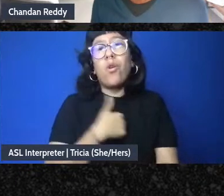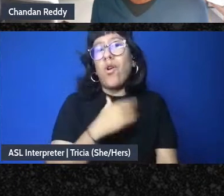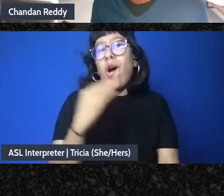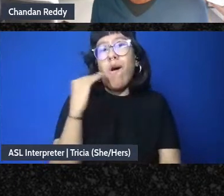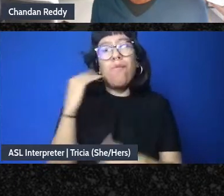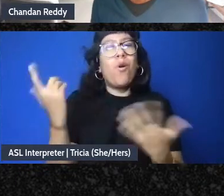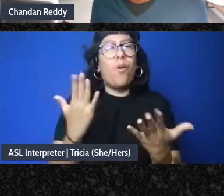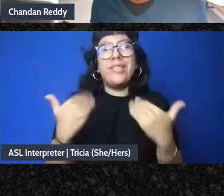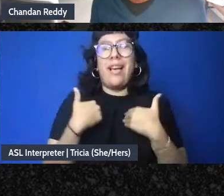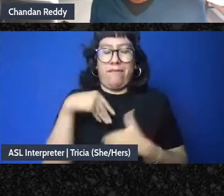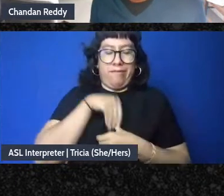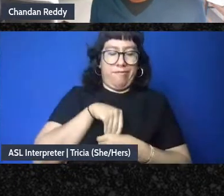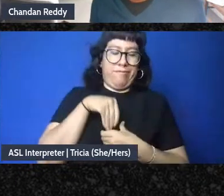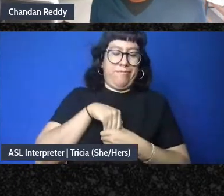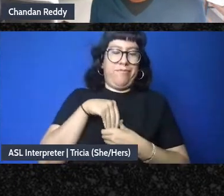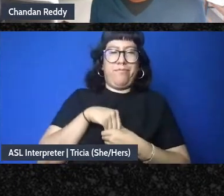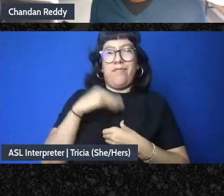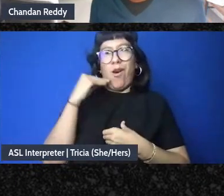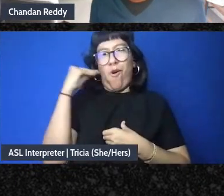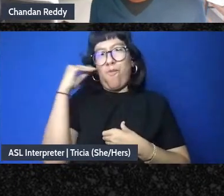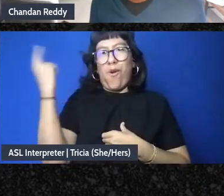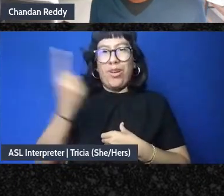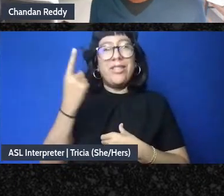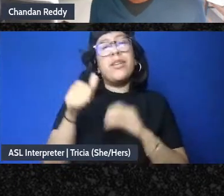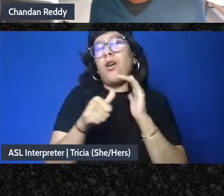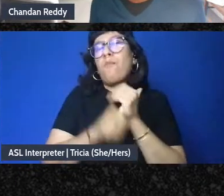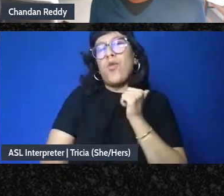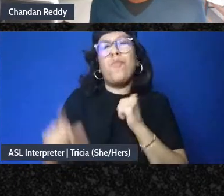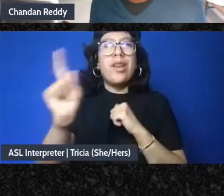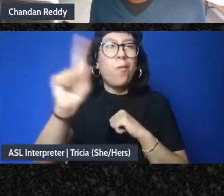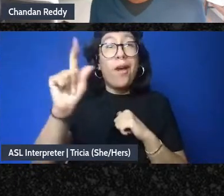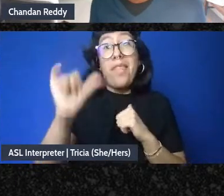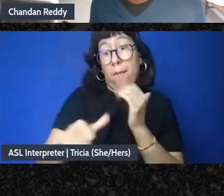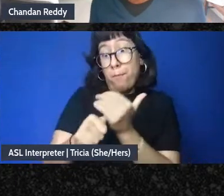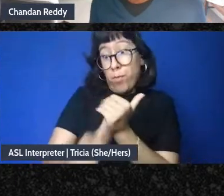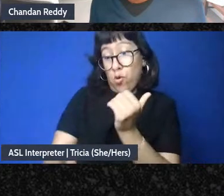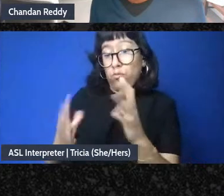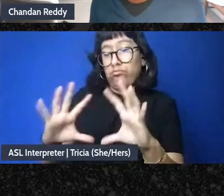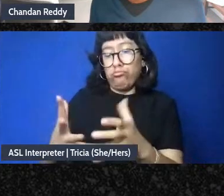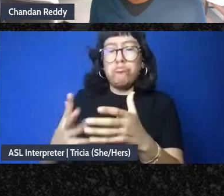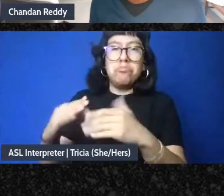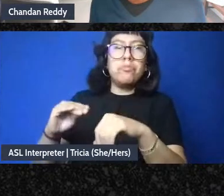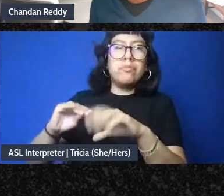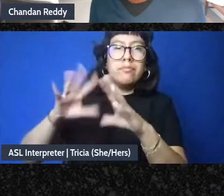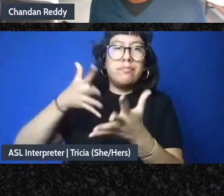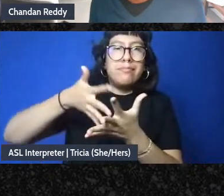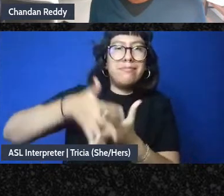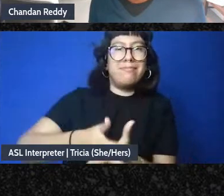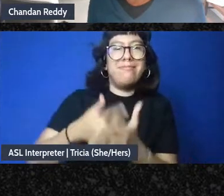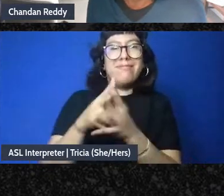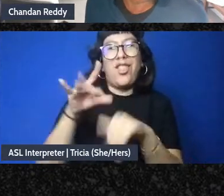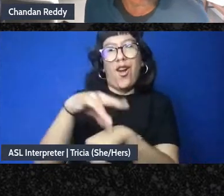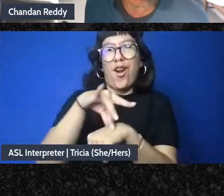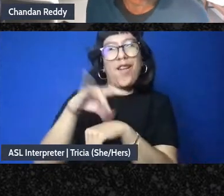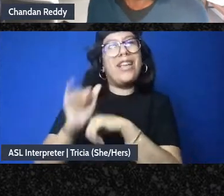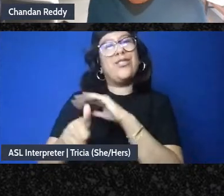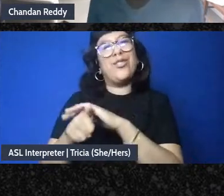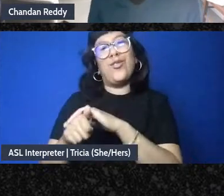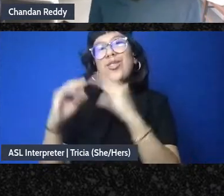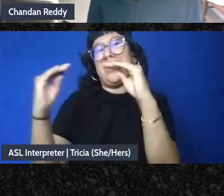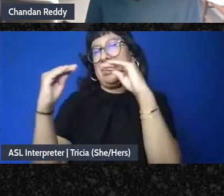time so and we can poop anywhere and that poop will be of good use to the earth that's what the turtle is teaching you